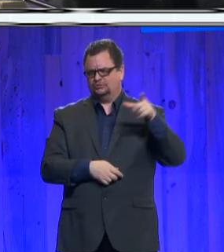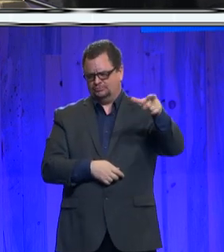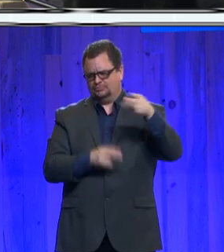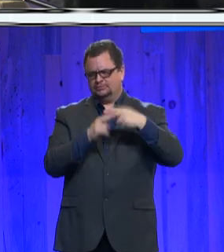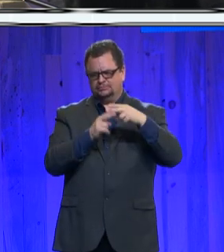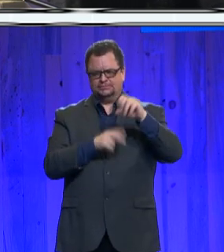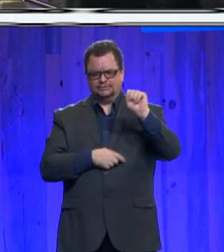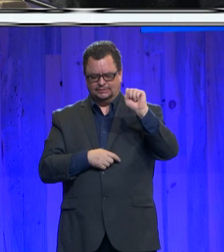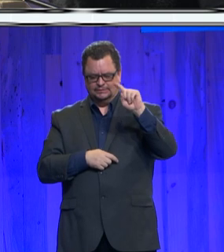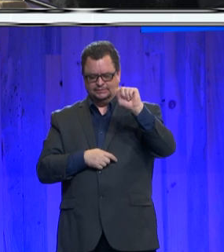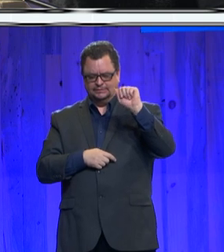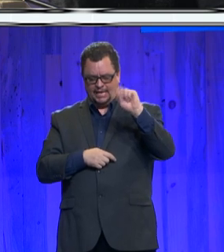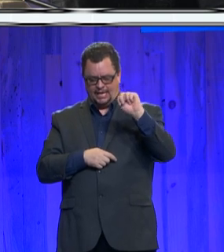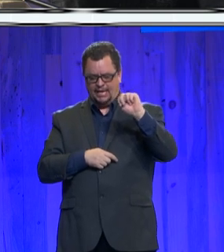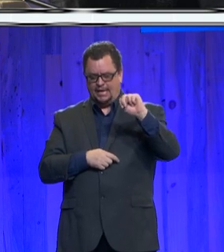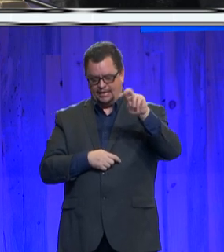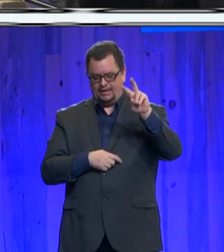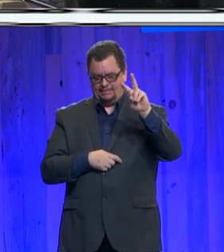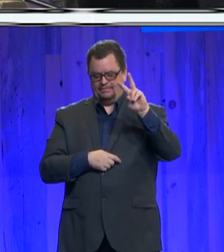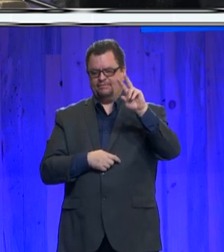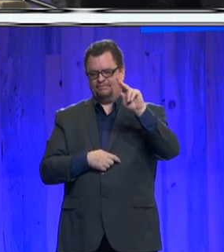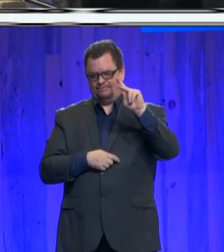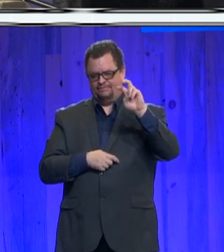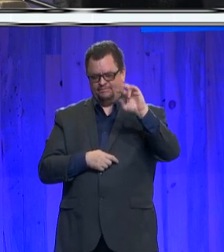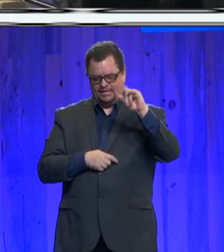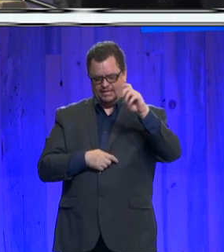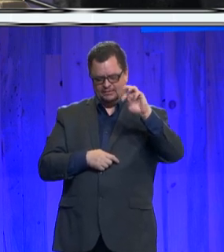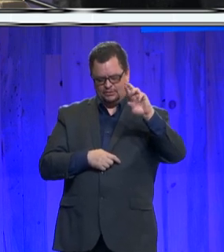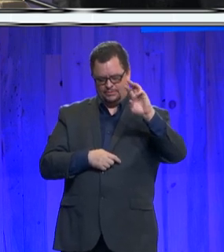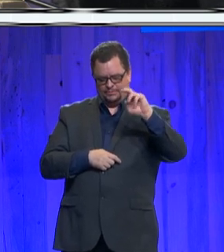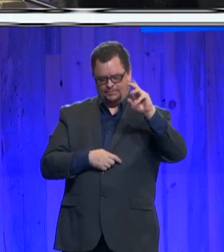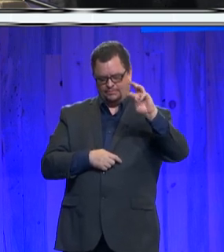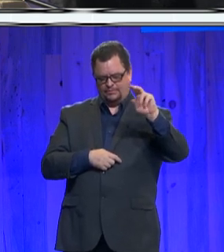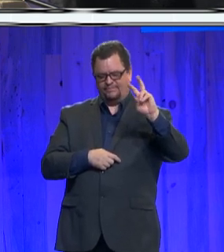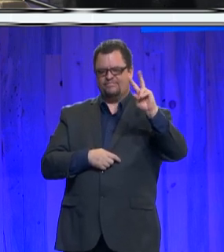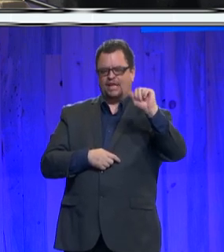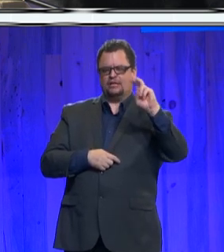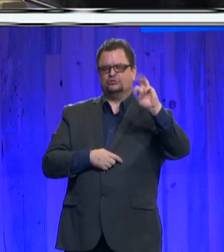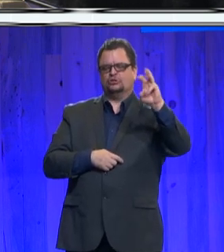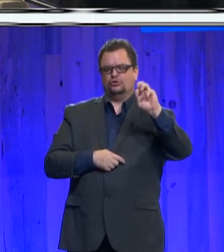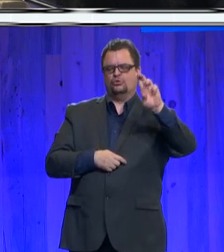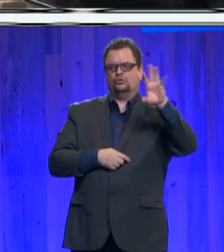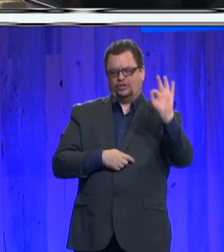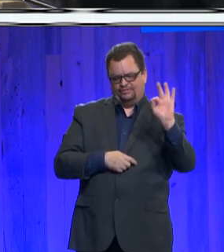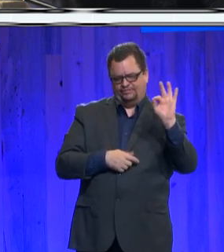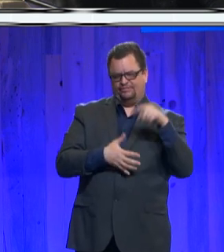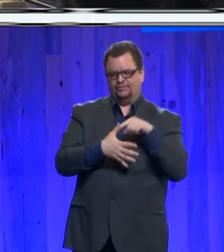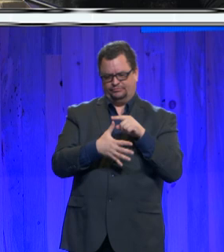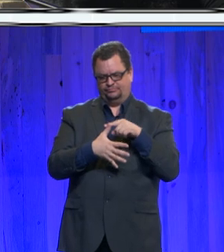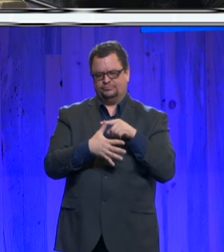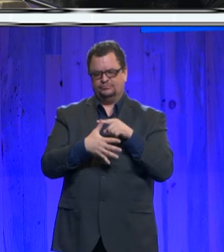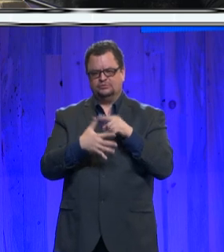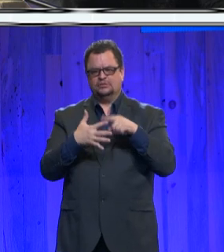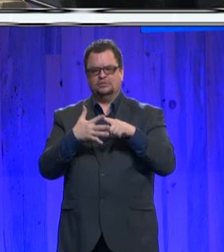Carrie Geithner, Lohinos Gonzalez Jr., Holly Williams,